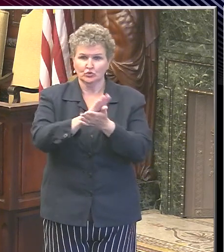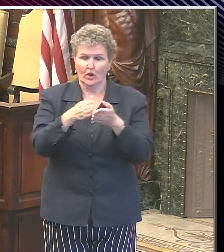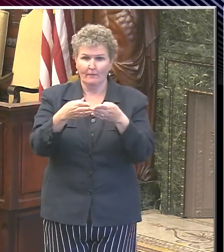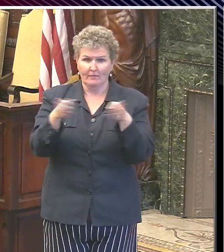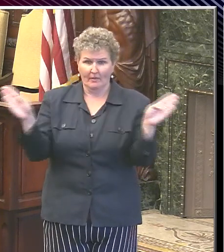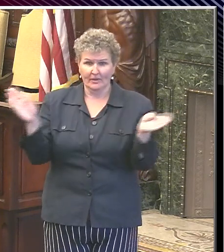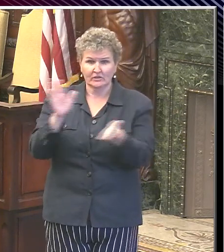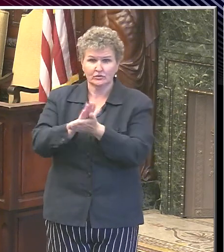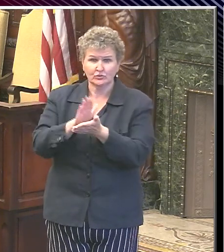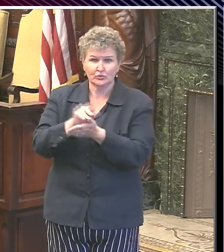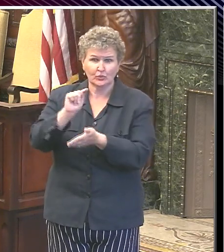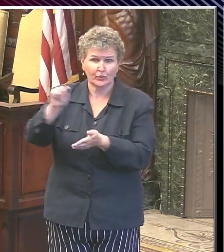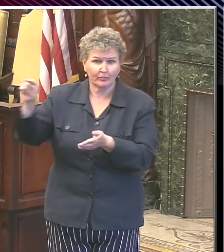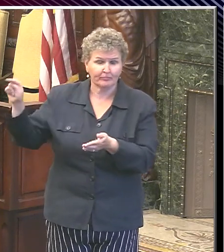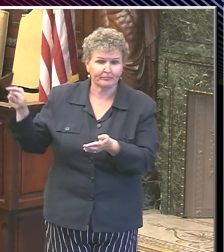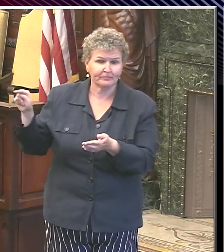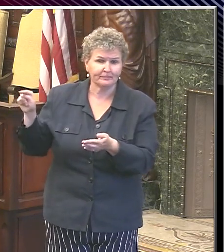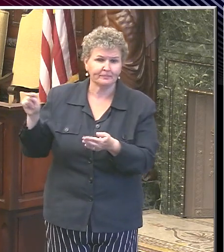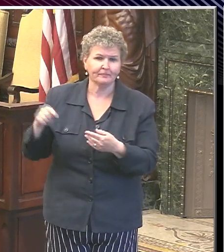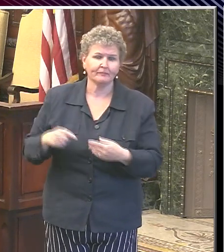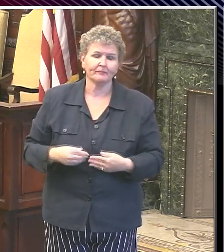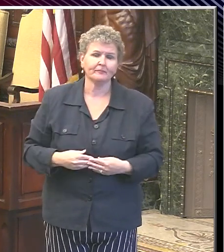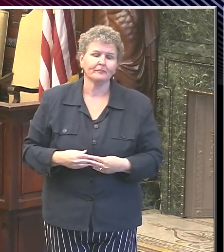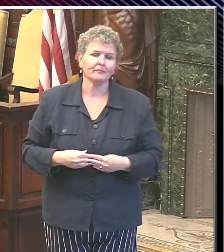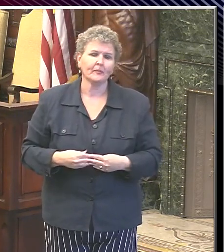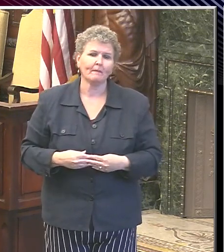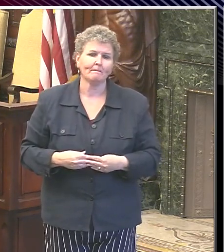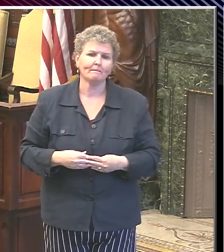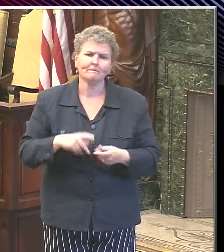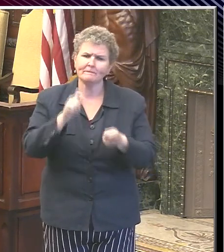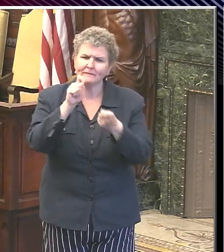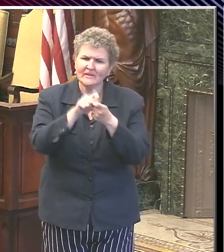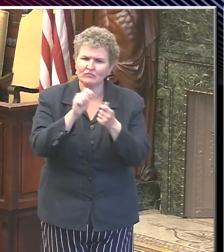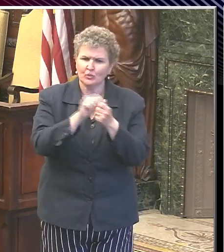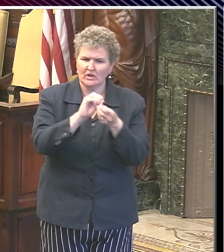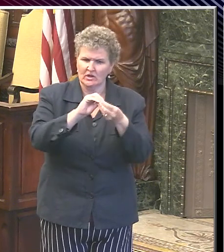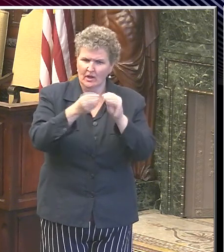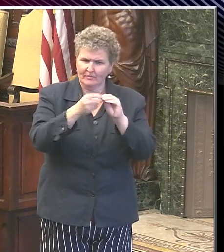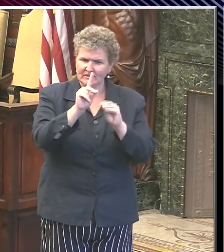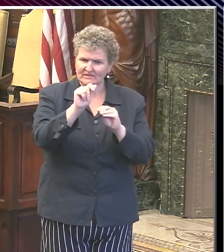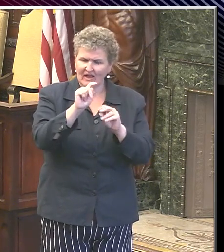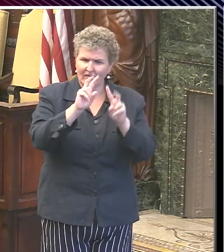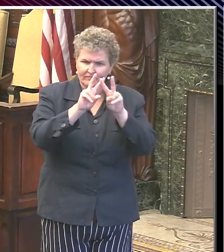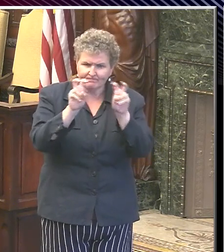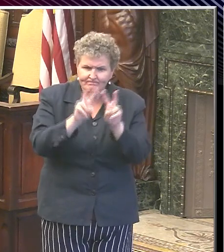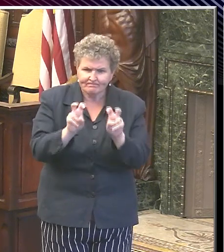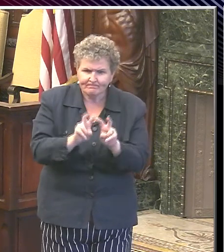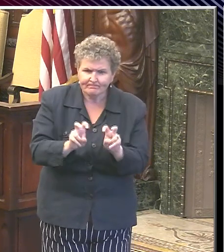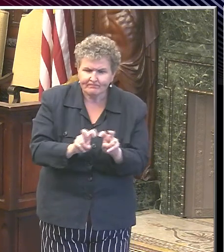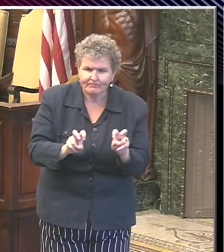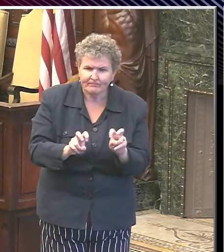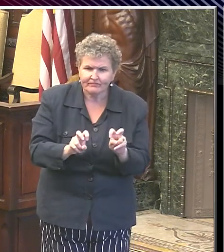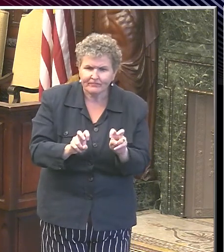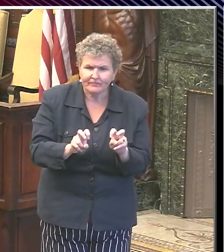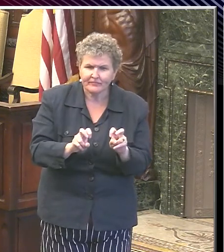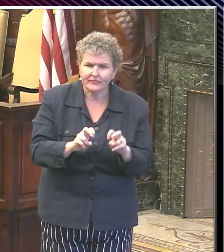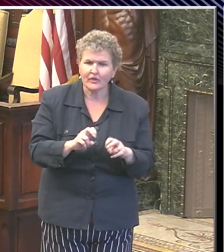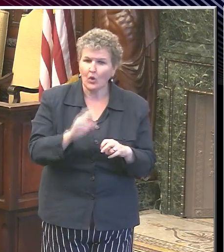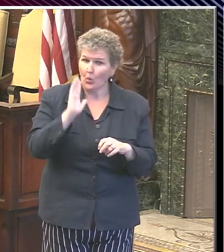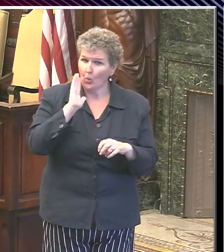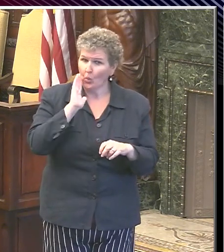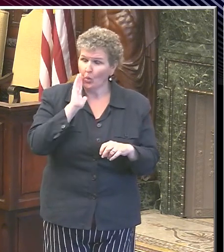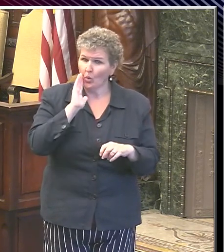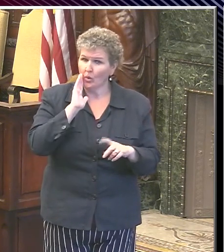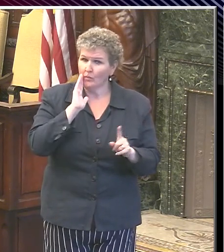specific data points that they'll be looking at. Well, they didn't specify, but there will be data they're looking